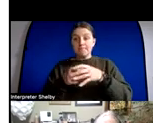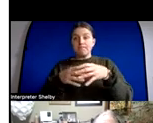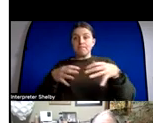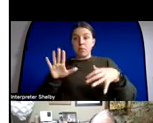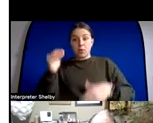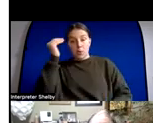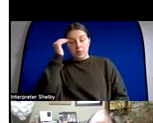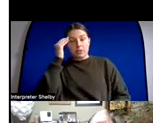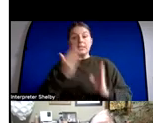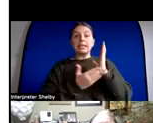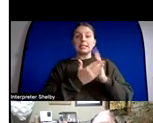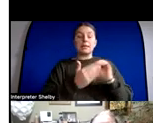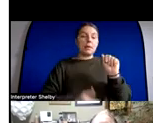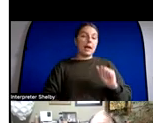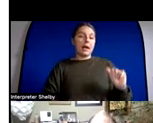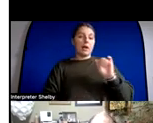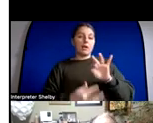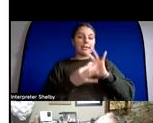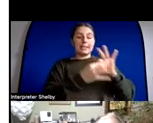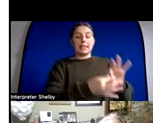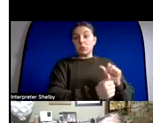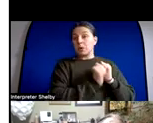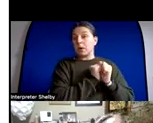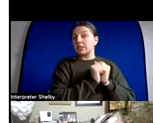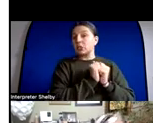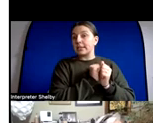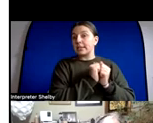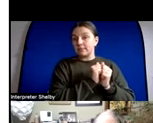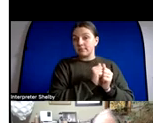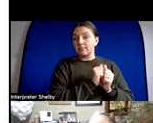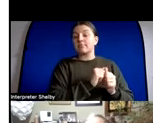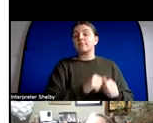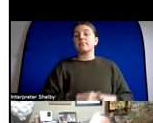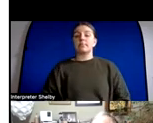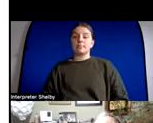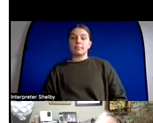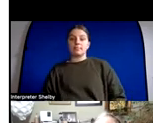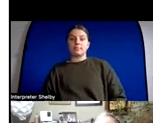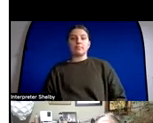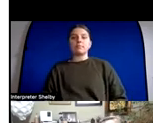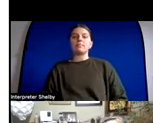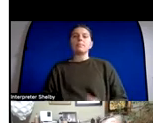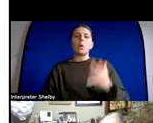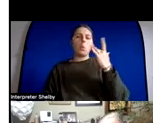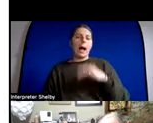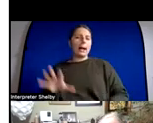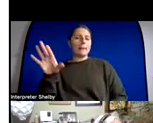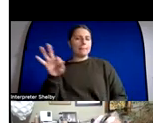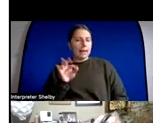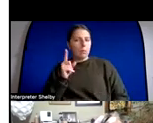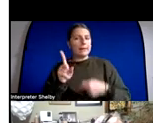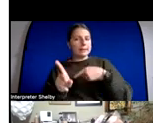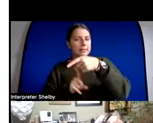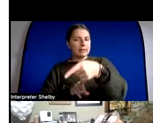where it sets up two alternatives and sets them against each other why pick one rather than the other it's a hard